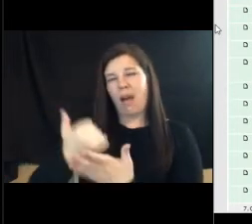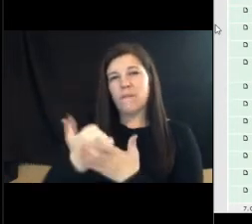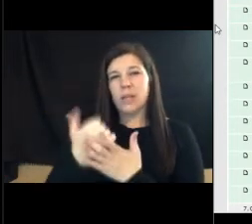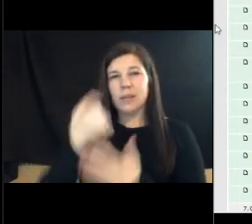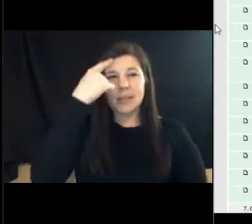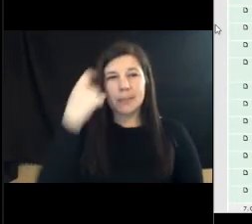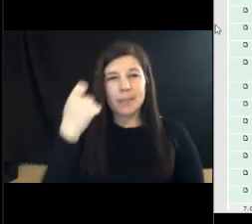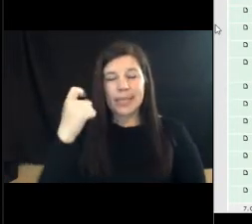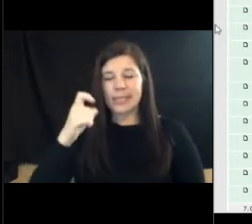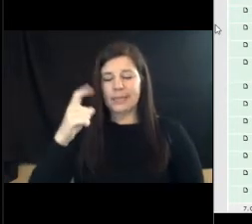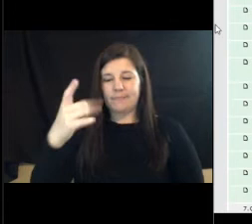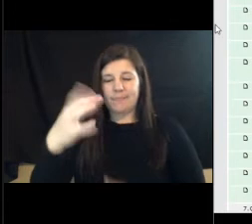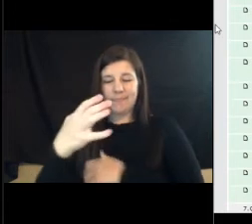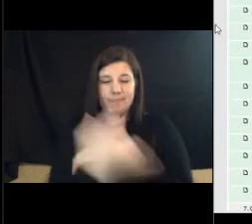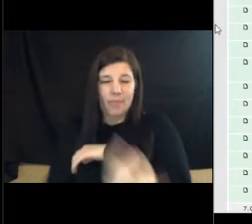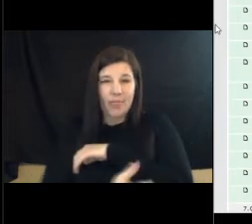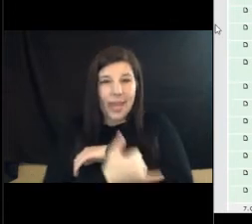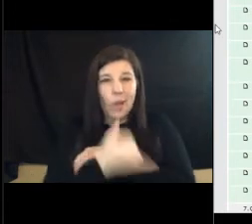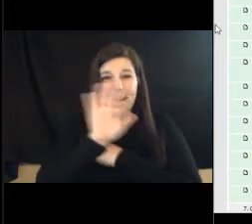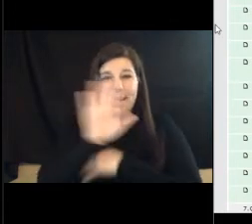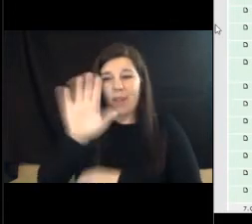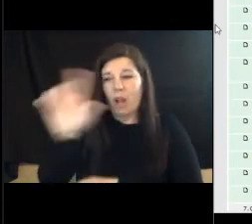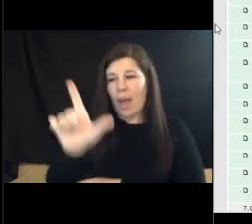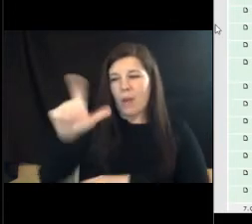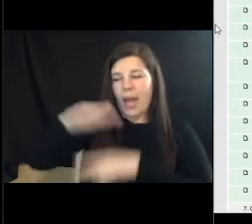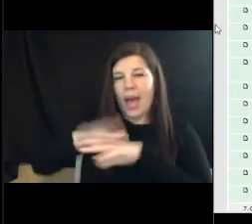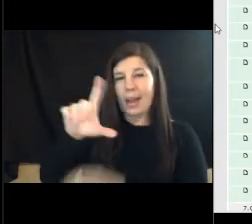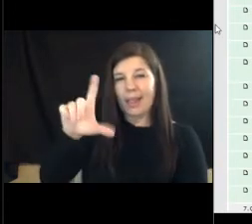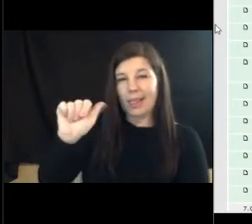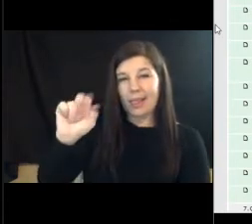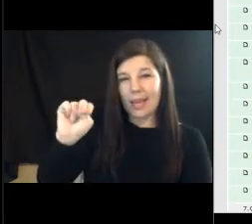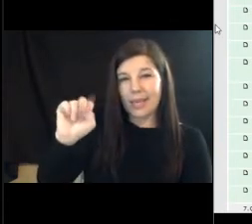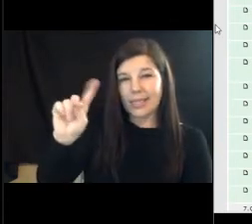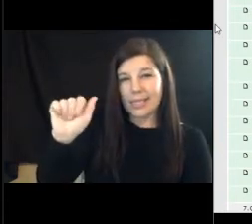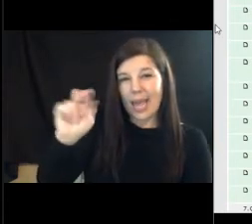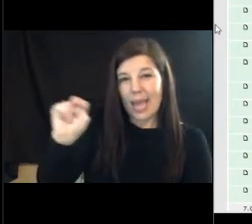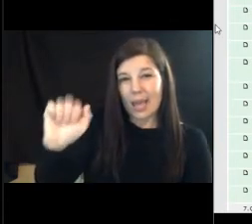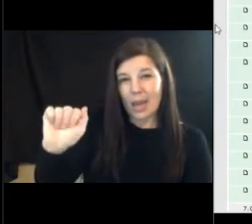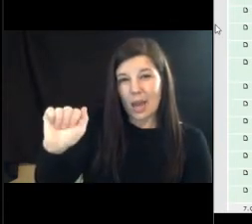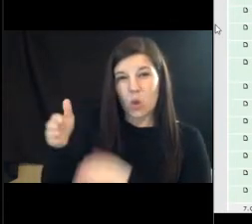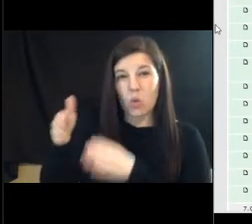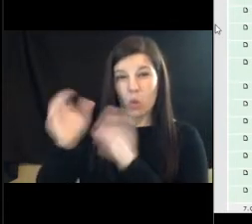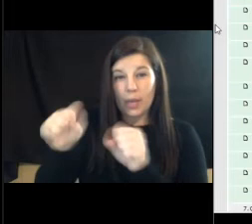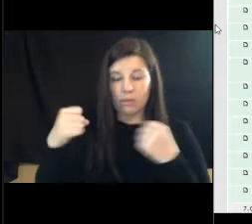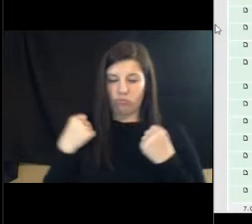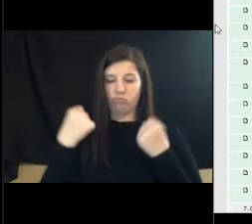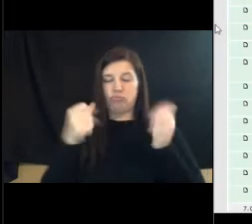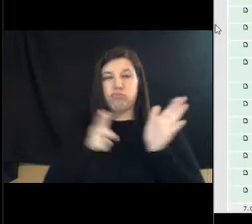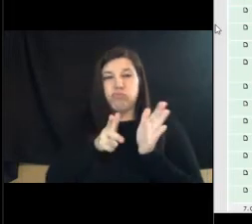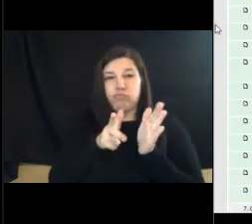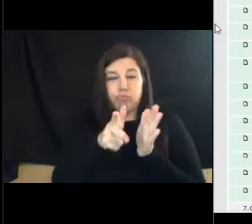county's library on Lantana Road. You can drive right up to the book drop and drop your books.